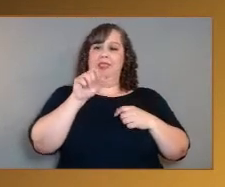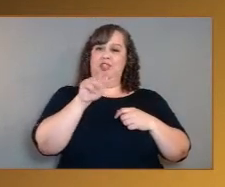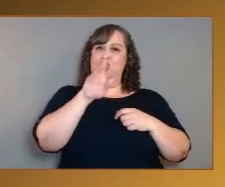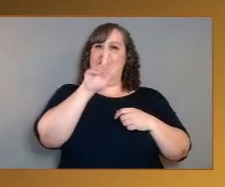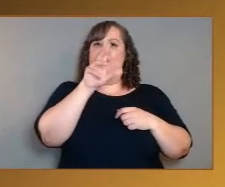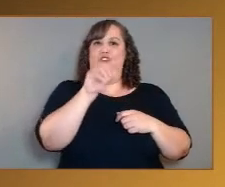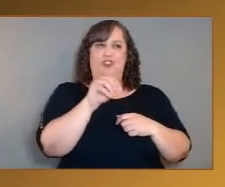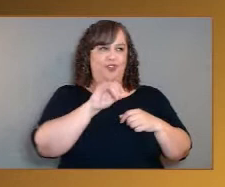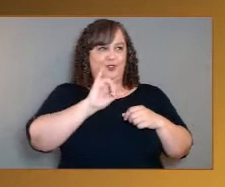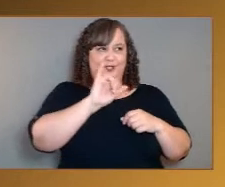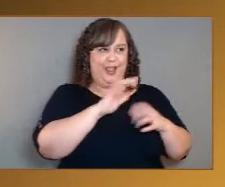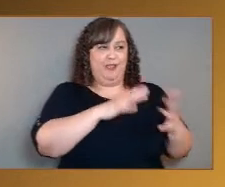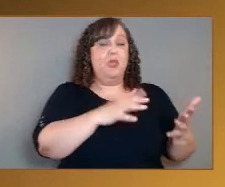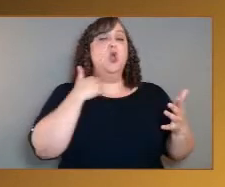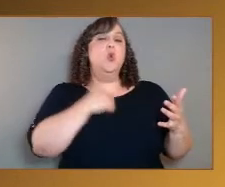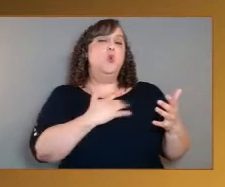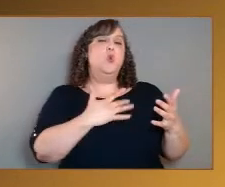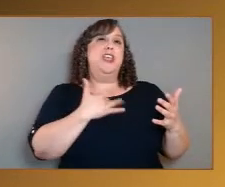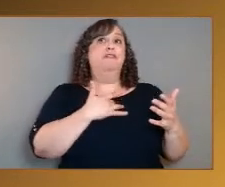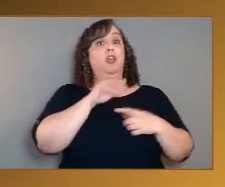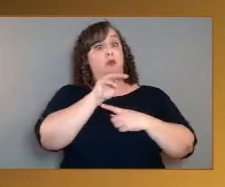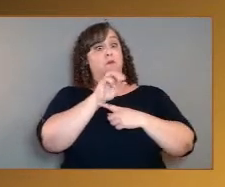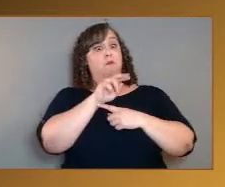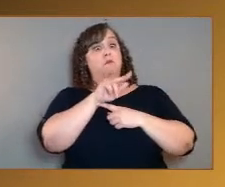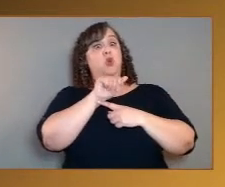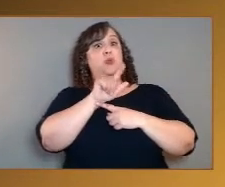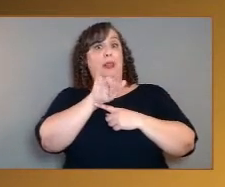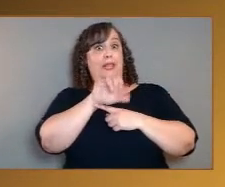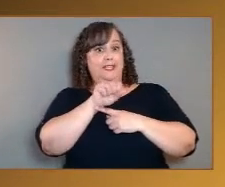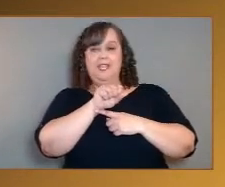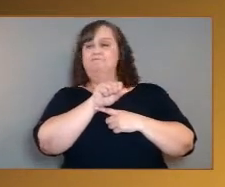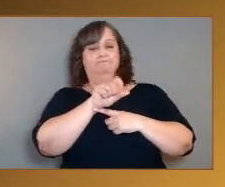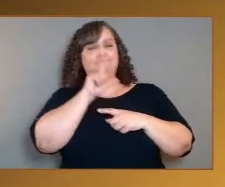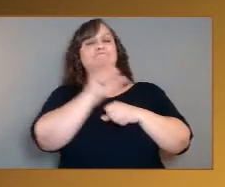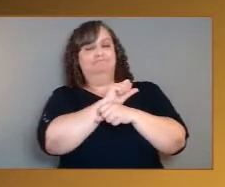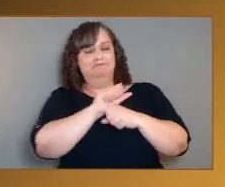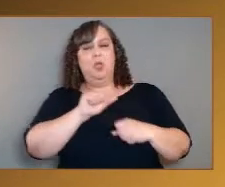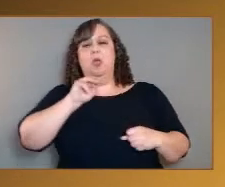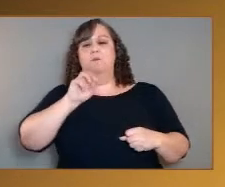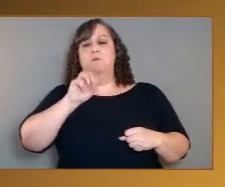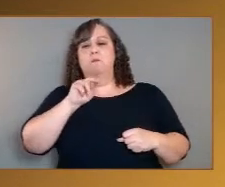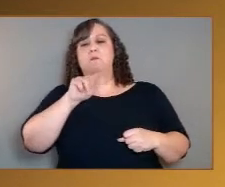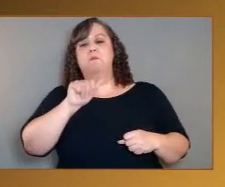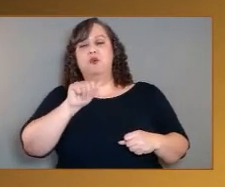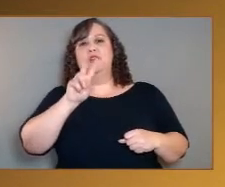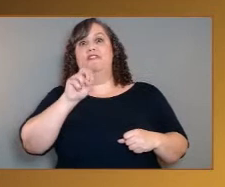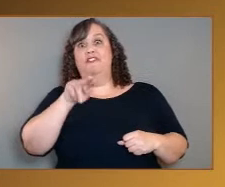Venus waiting, and we want to discover that together for all of humanity. Wouldn't that be beautiful?